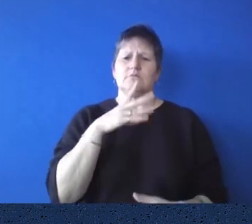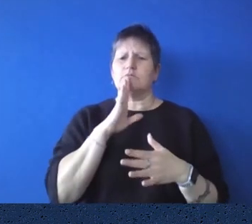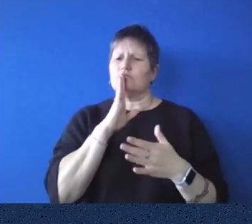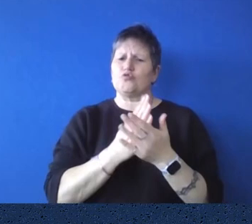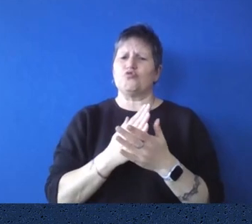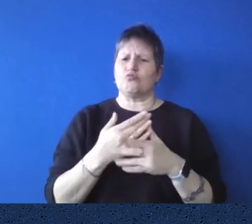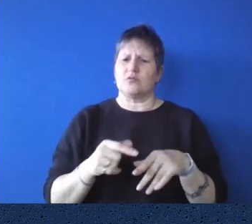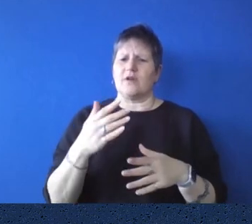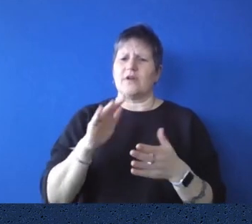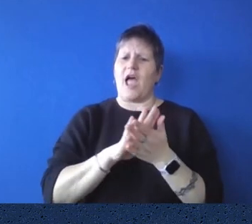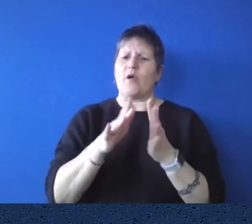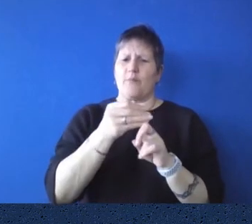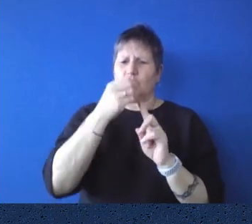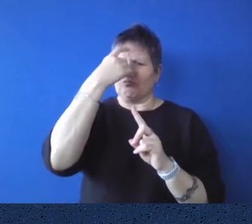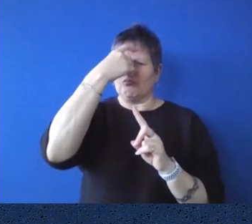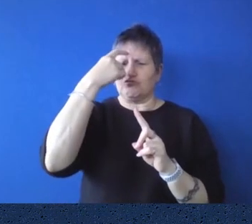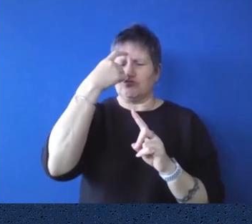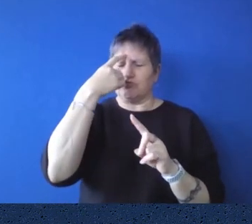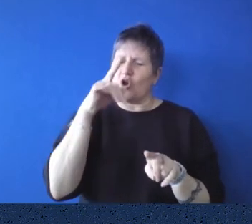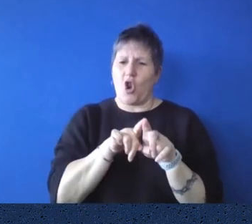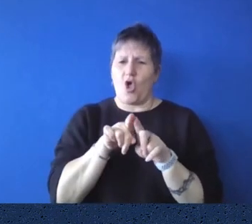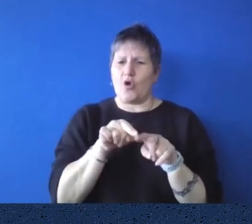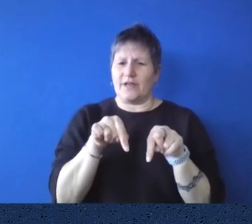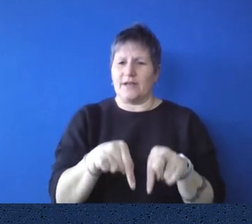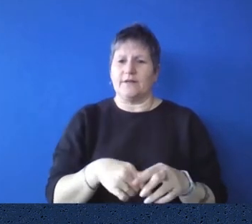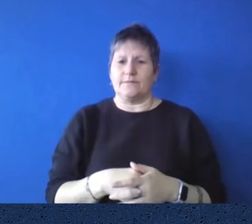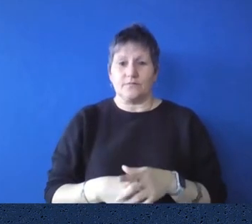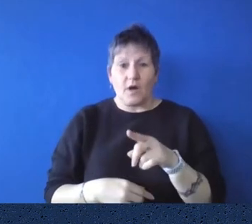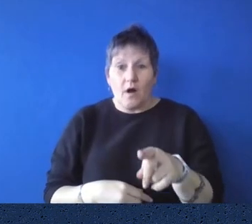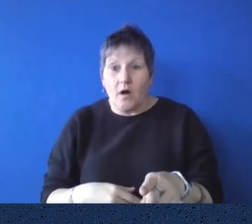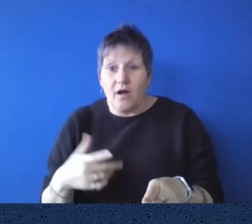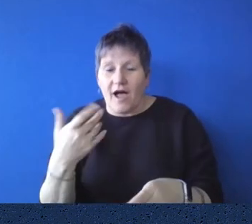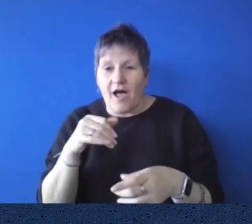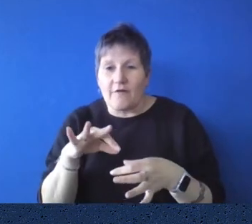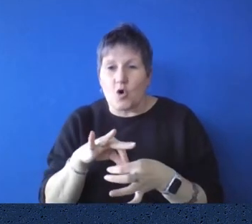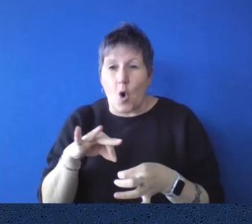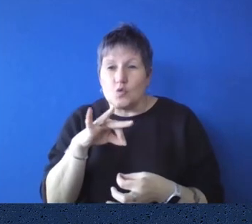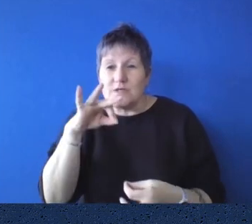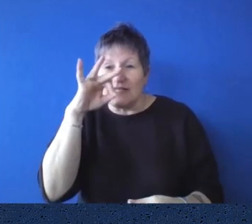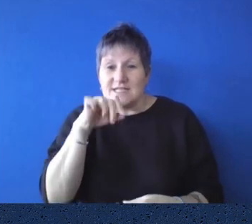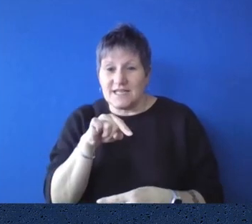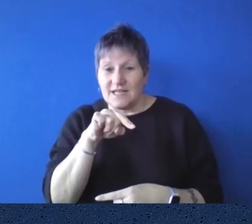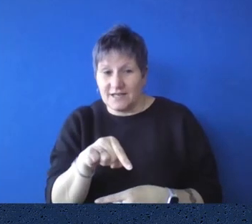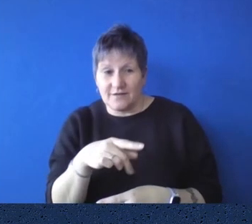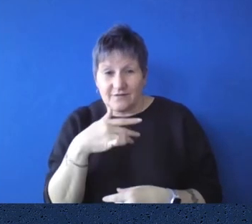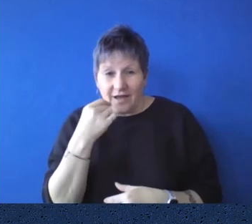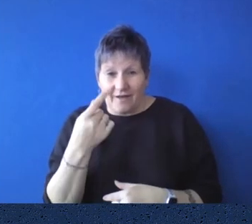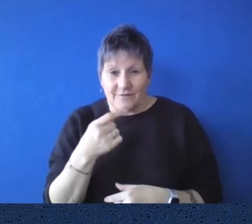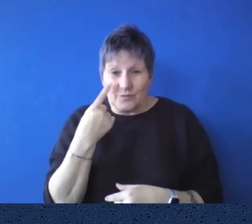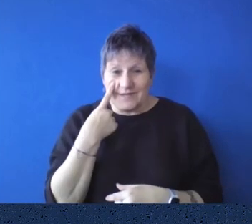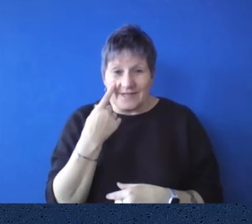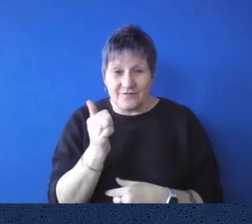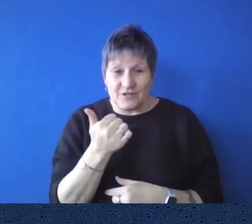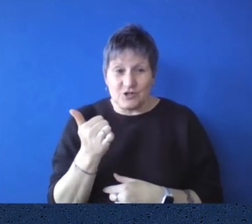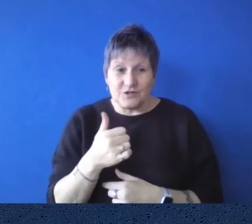not just Harry Potter, but there's rumoured to be a ghost as well. Anybody ever encountered the library